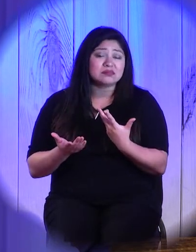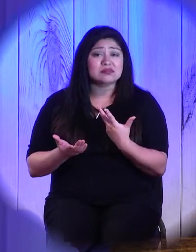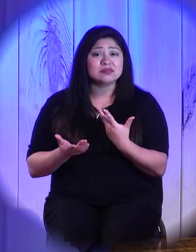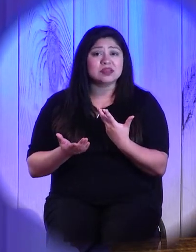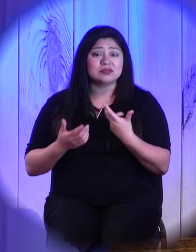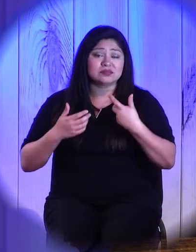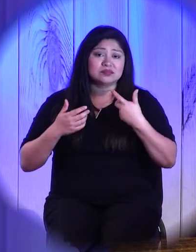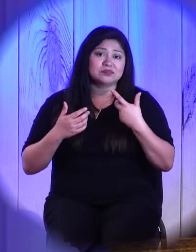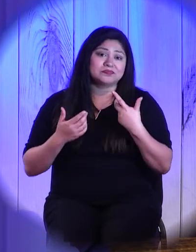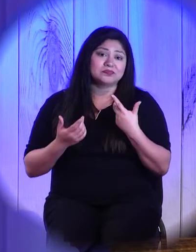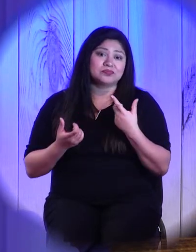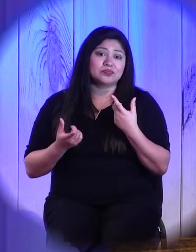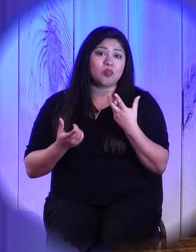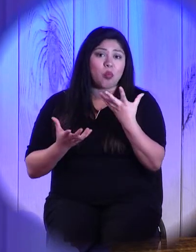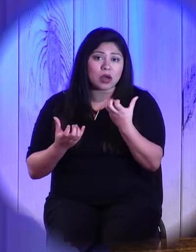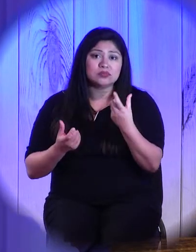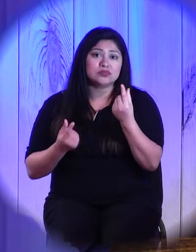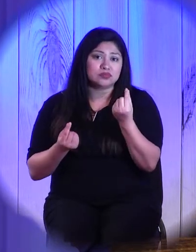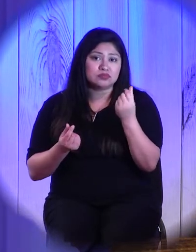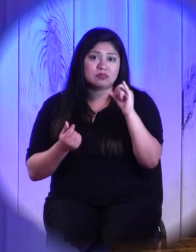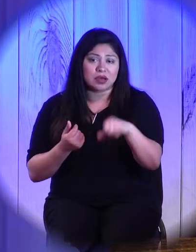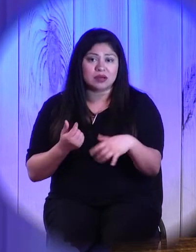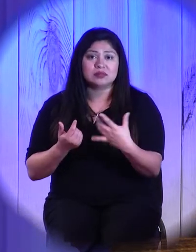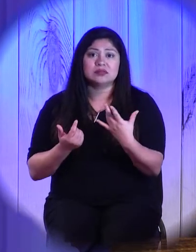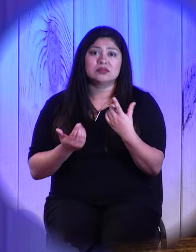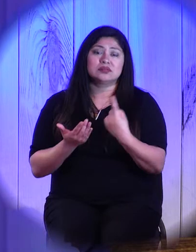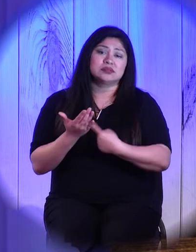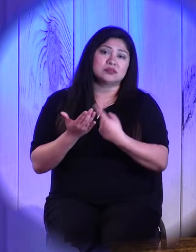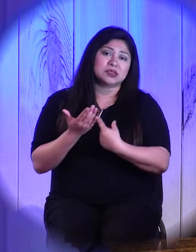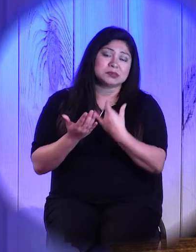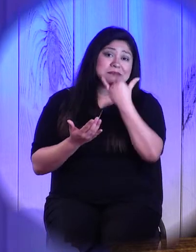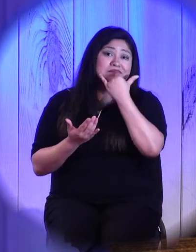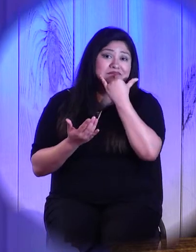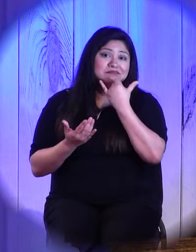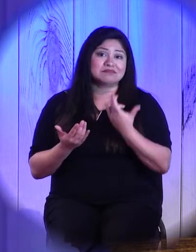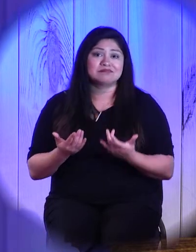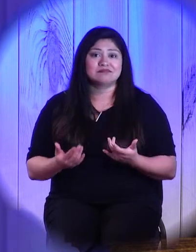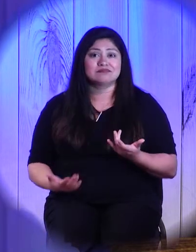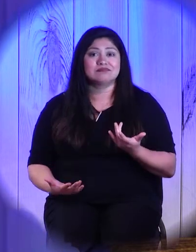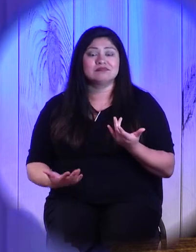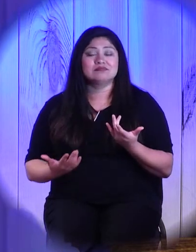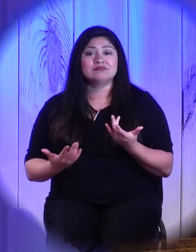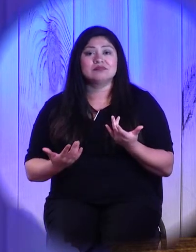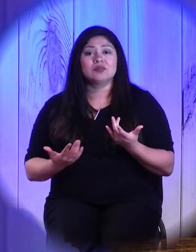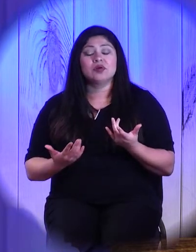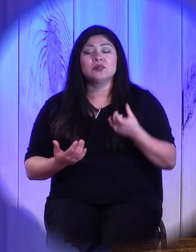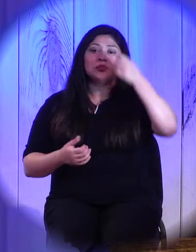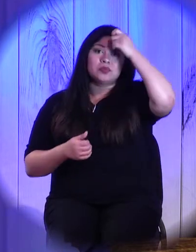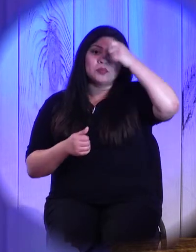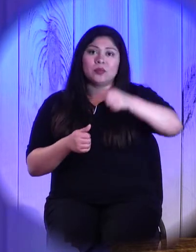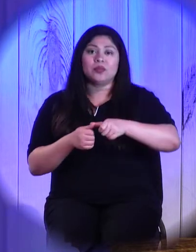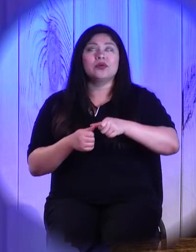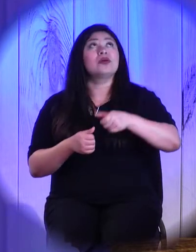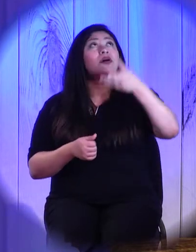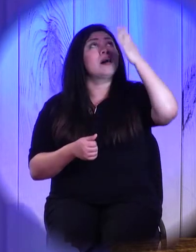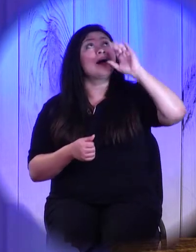make those kinds of mistakes. And by remembering that great truth, remembering that God is merciful to a